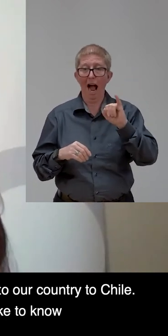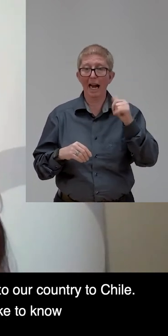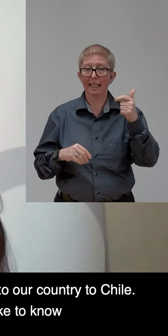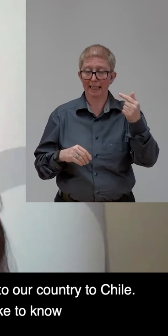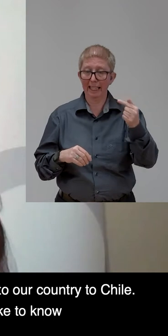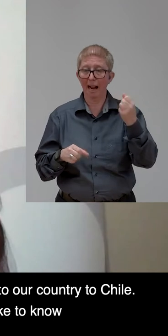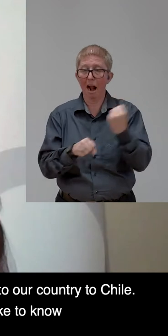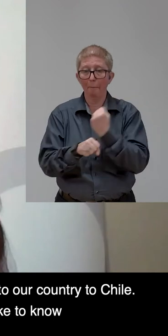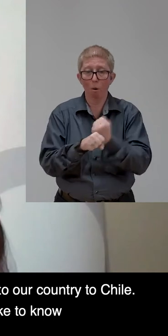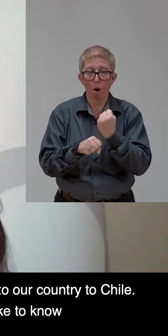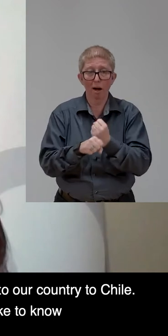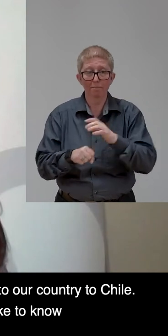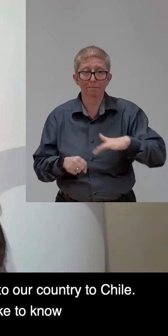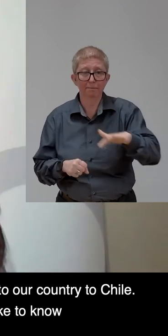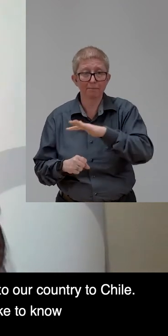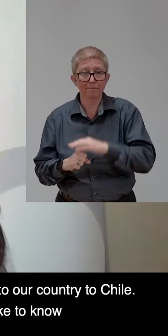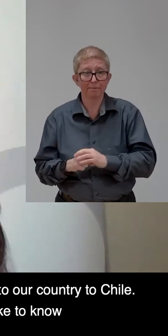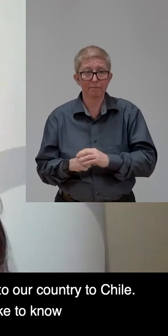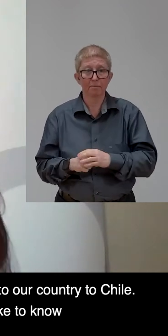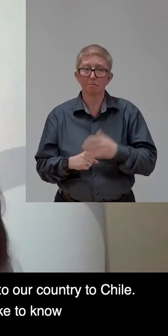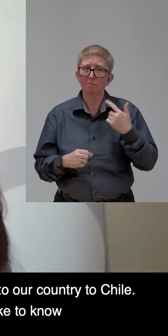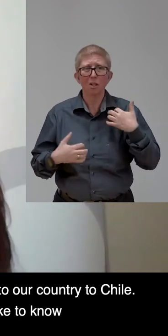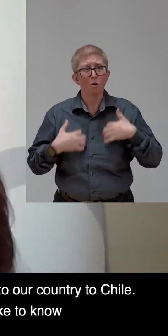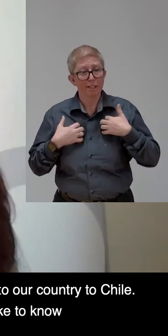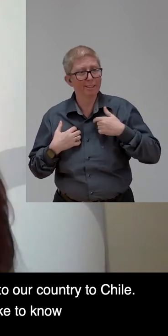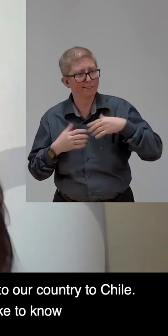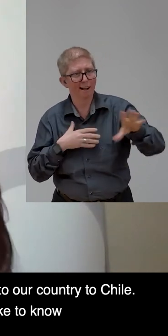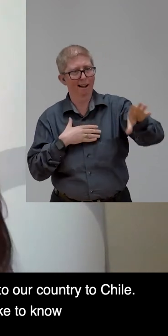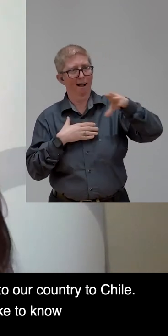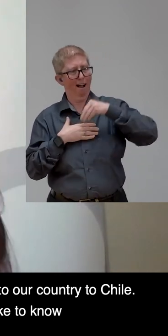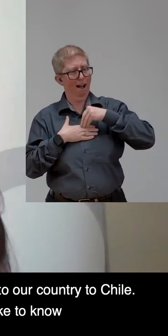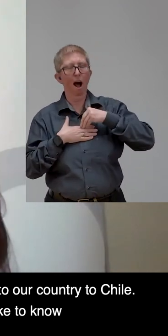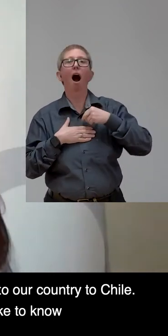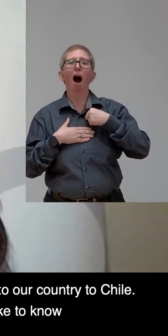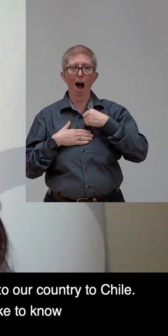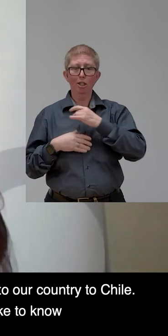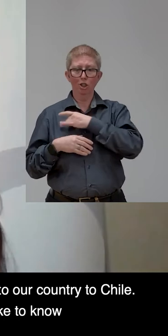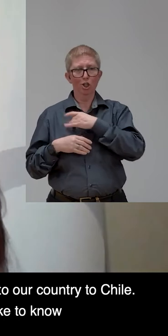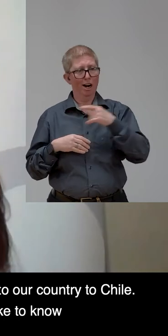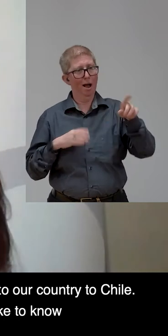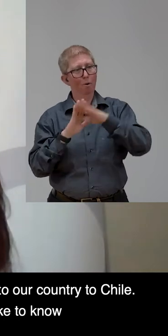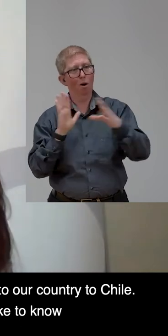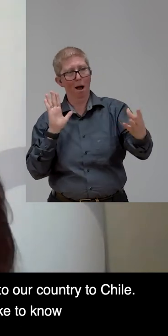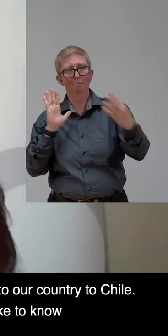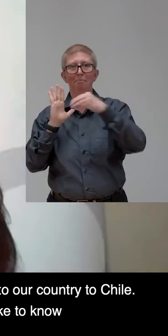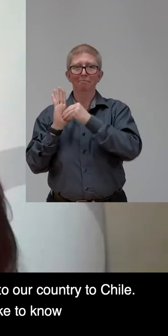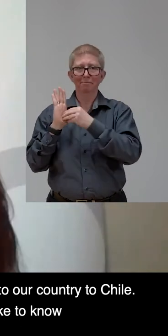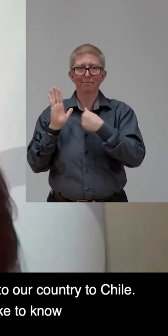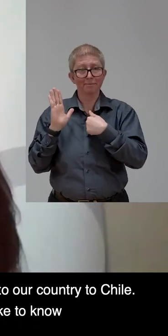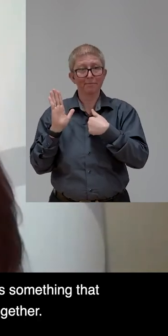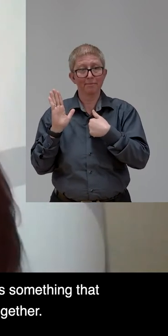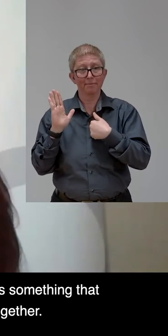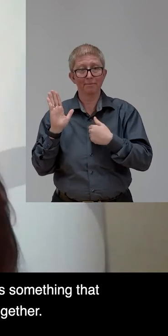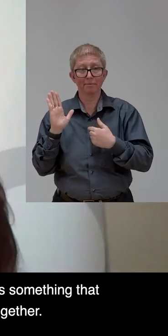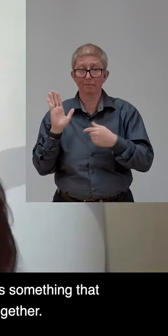interesting to bring to our country, to Chile. And I'll be glad if anyone all over the world would like to know